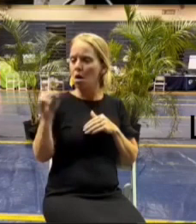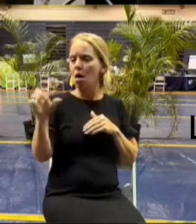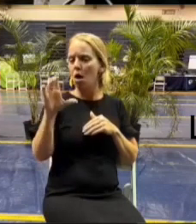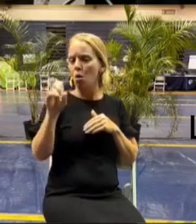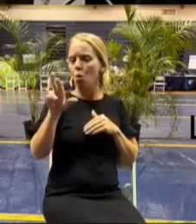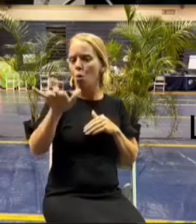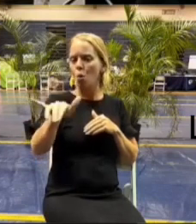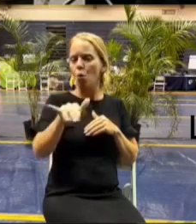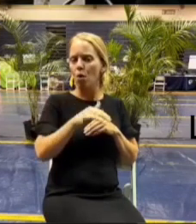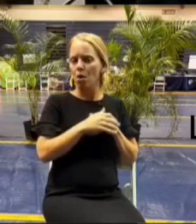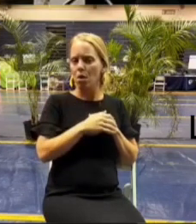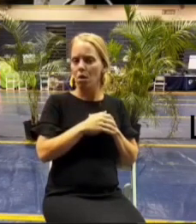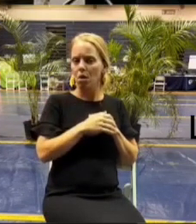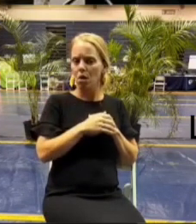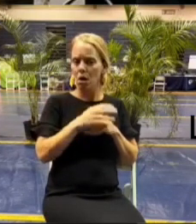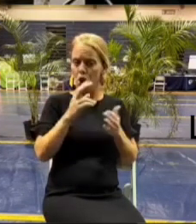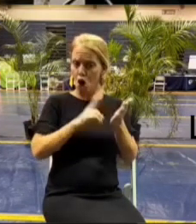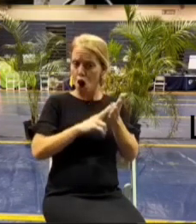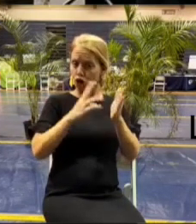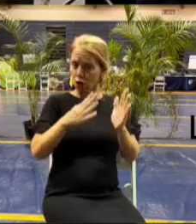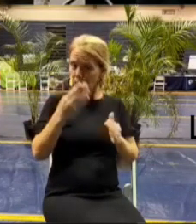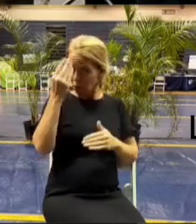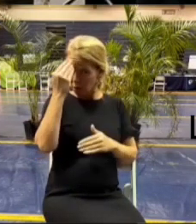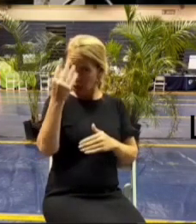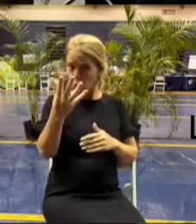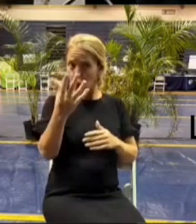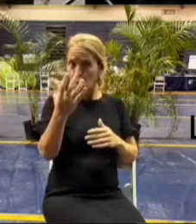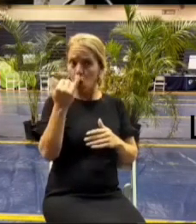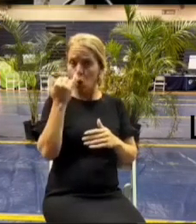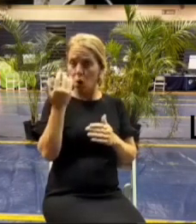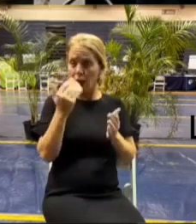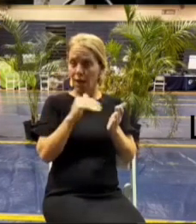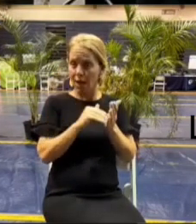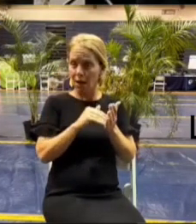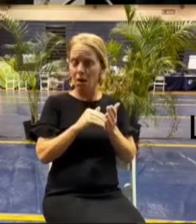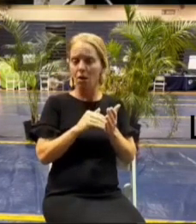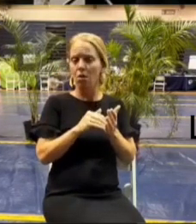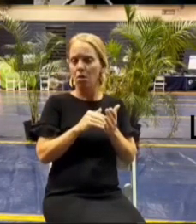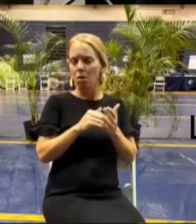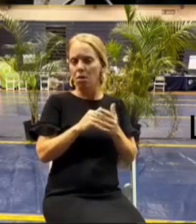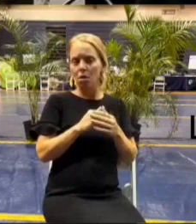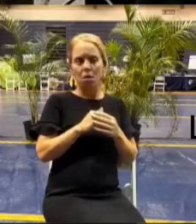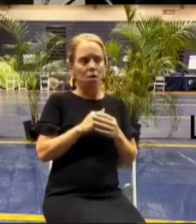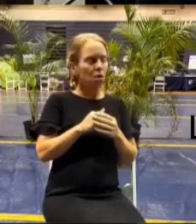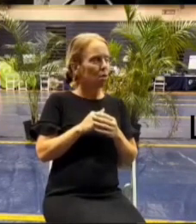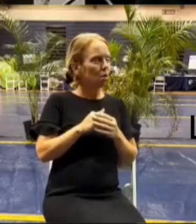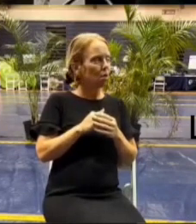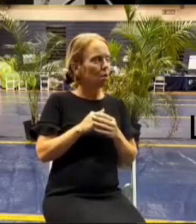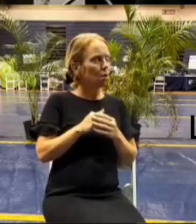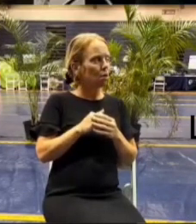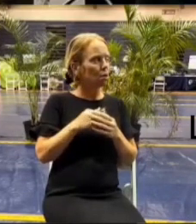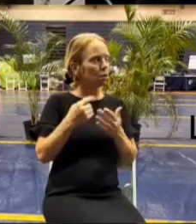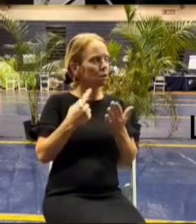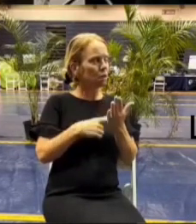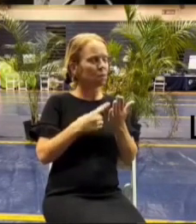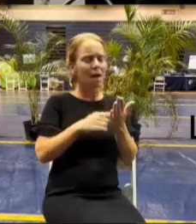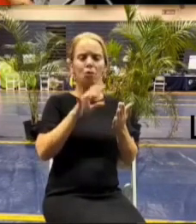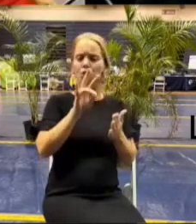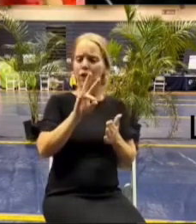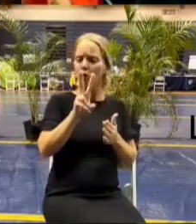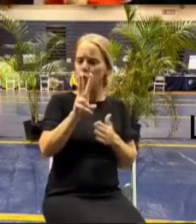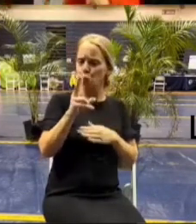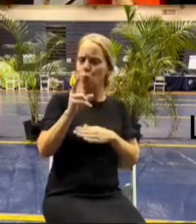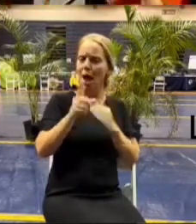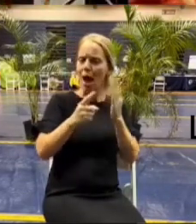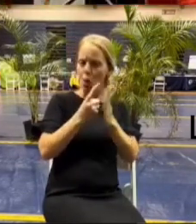don't know if the contractor calls again you you get the 72 hour out sometimes you get 10 days out 72 hours out